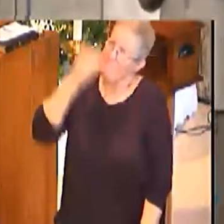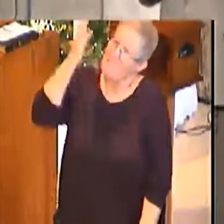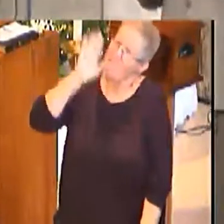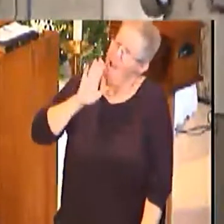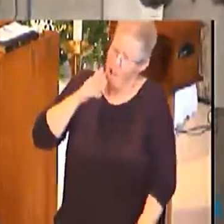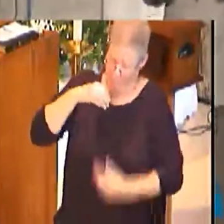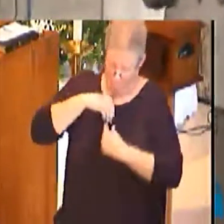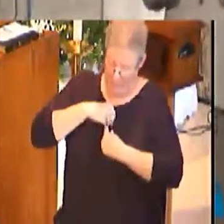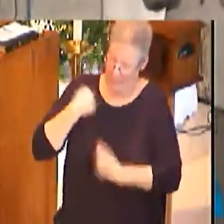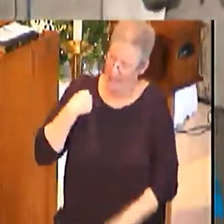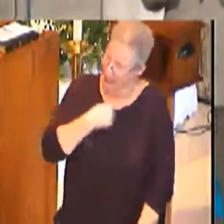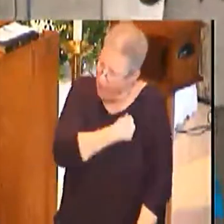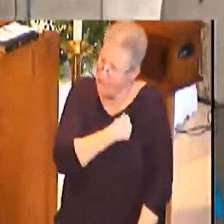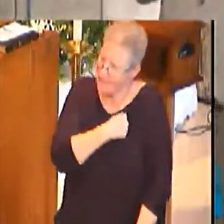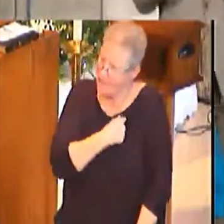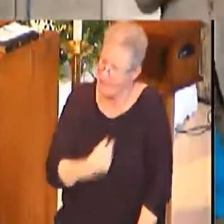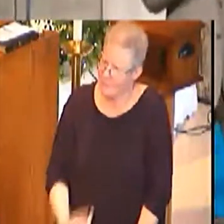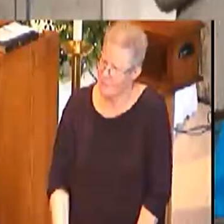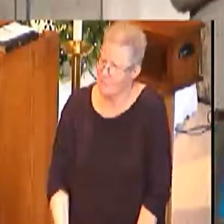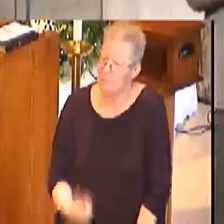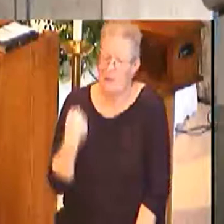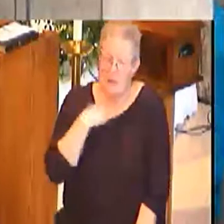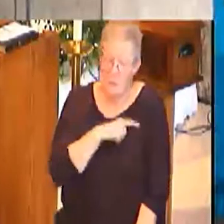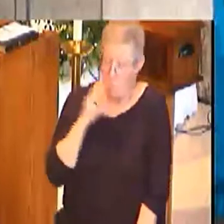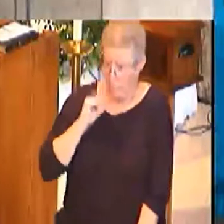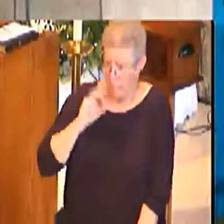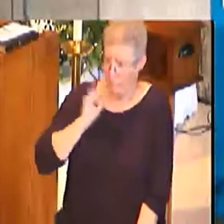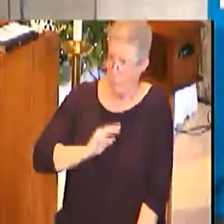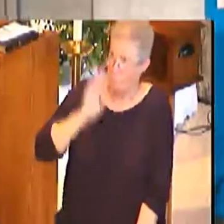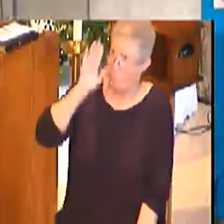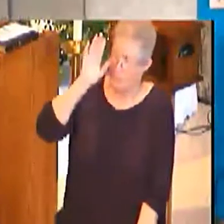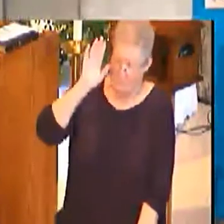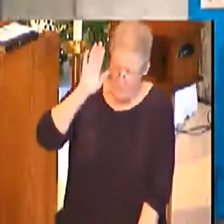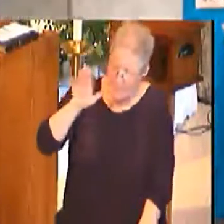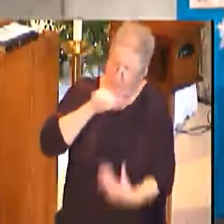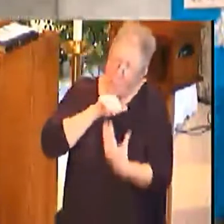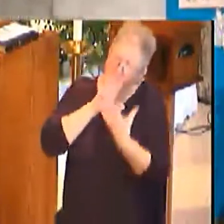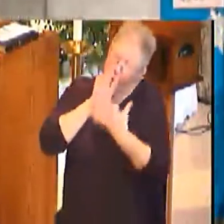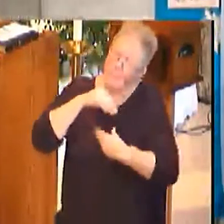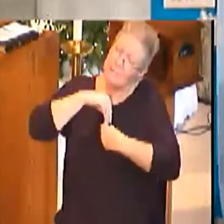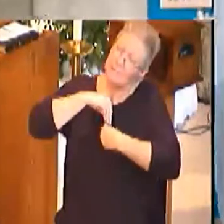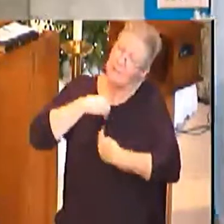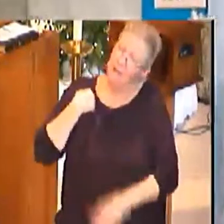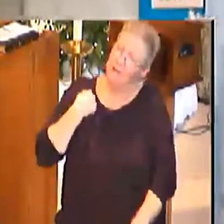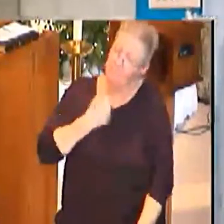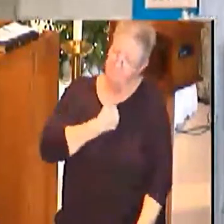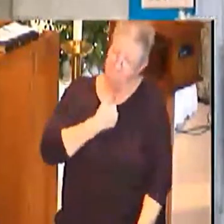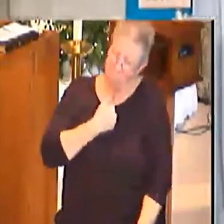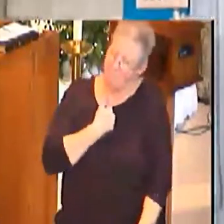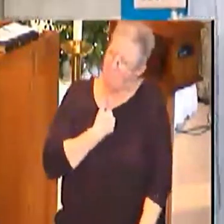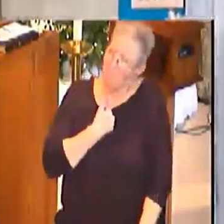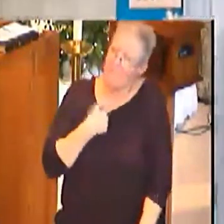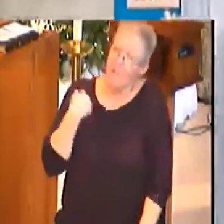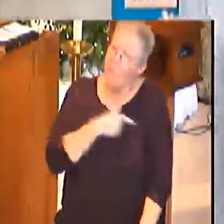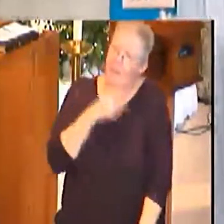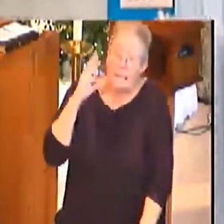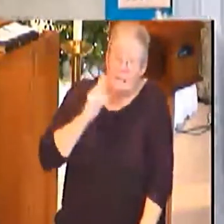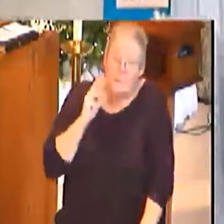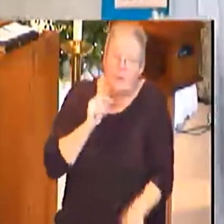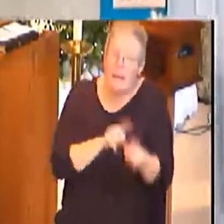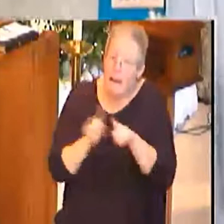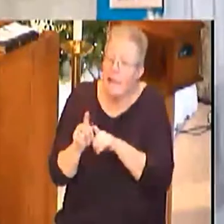within, us, and we experience that God presence. We experience that God presence as guidance, as